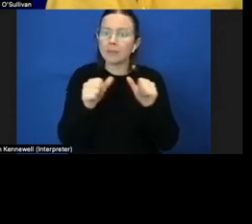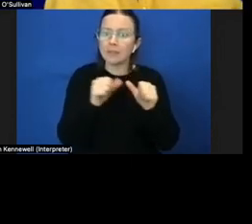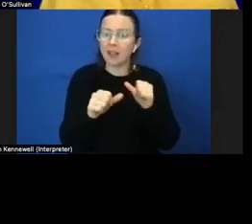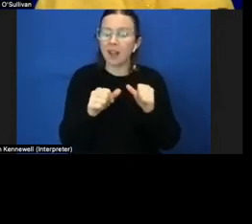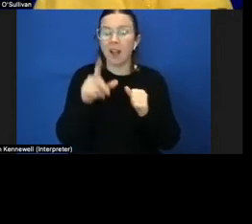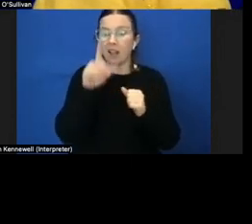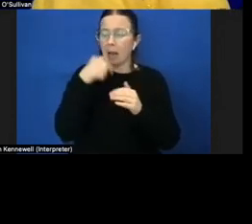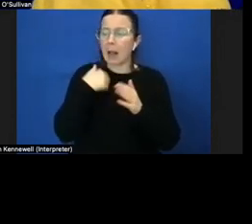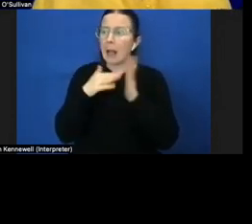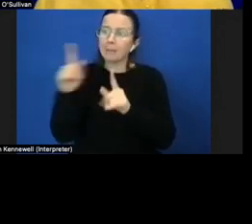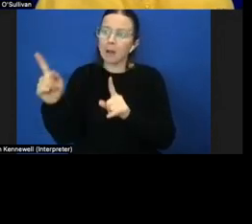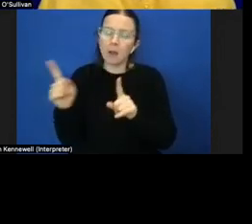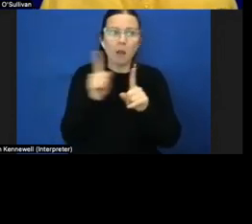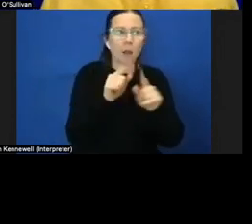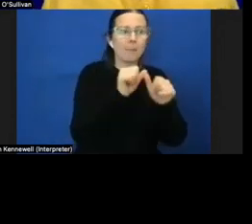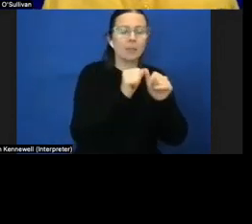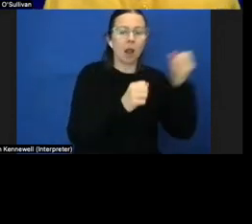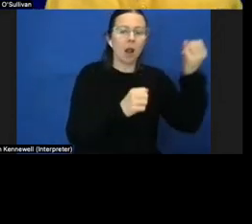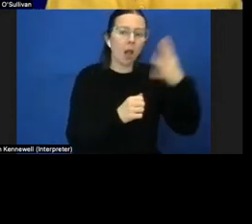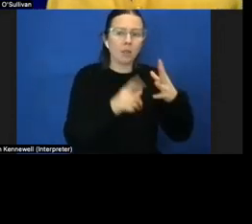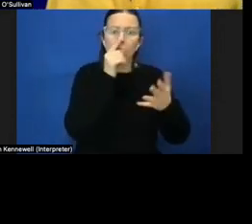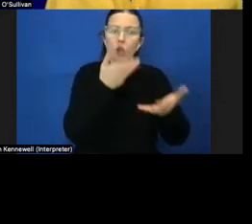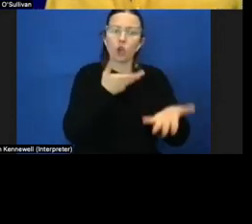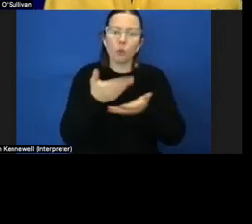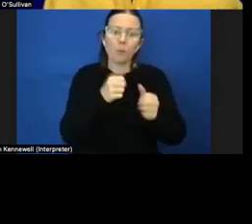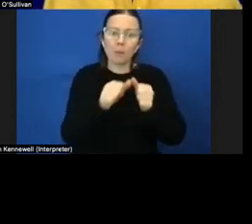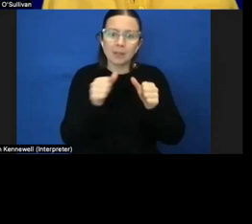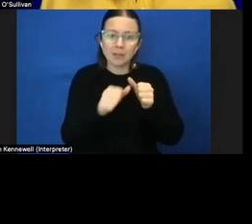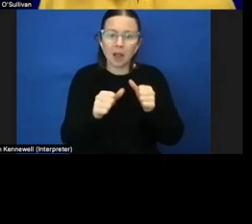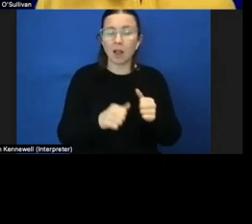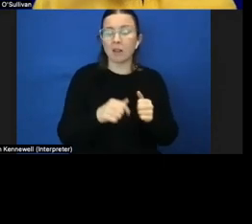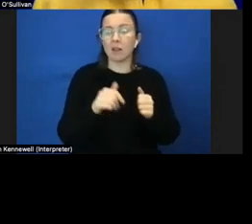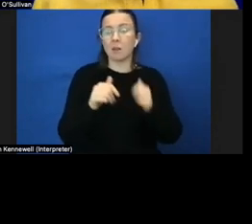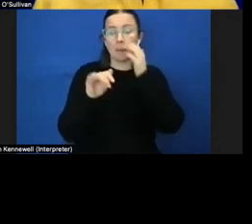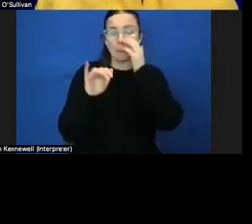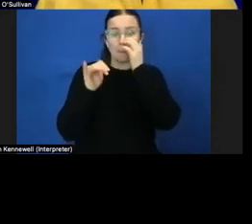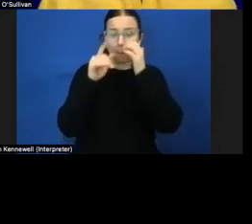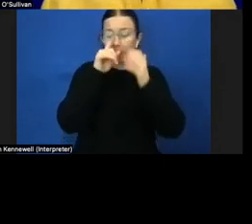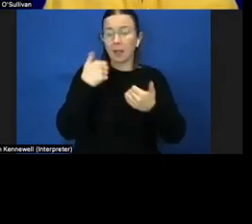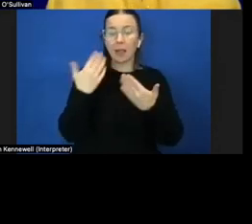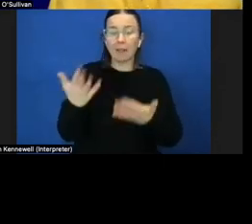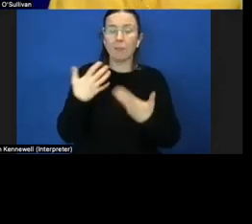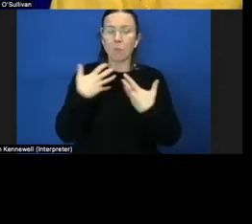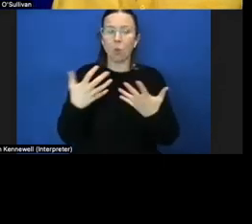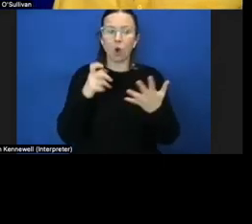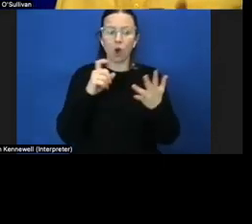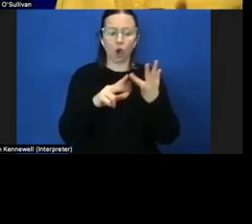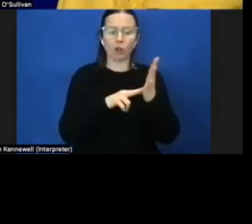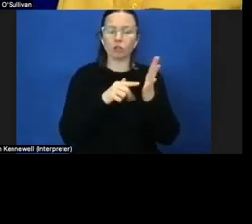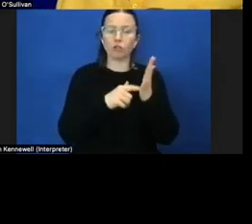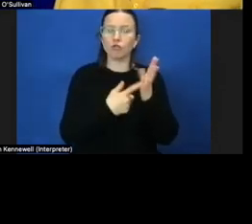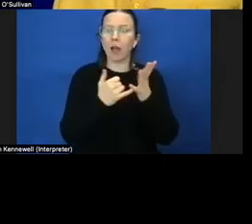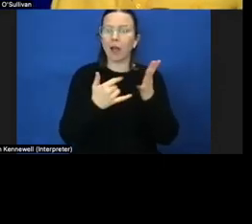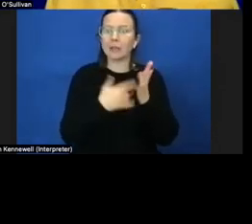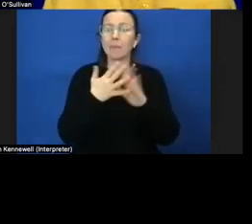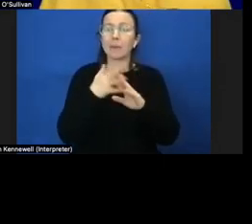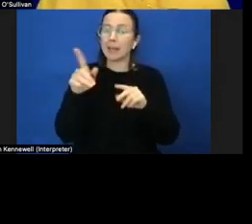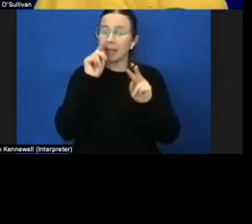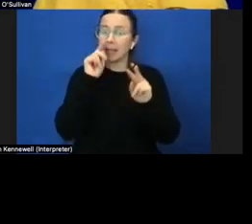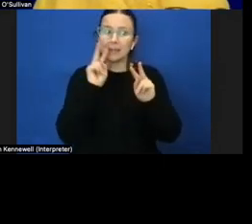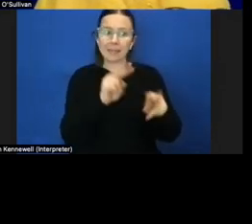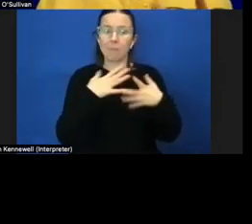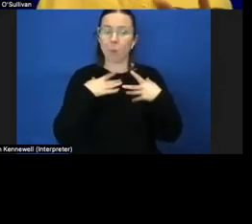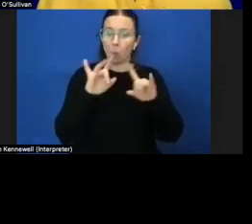lighting to communicate better i could have been able to potentially provide contrast to be able to see something more clearly